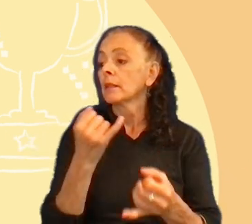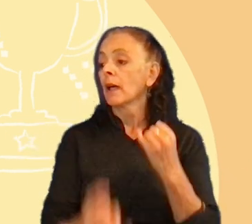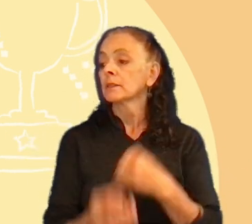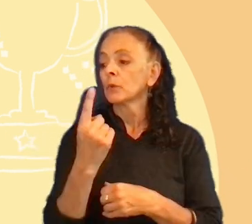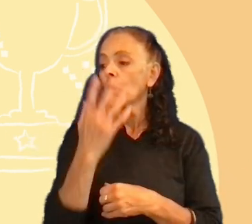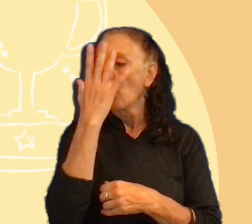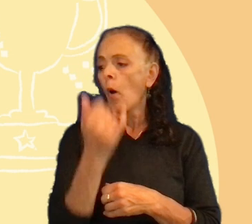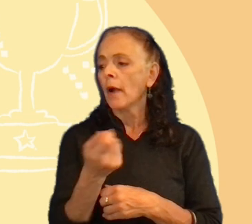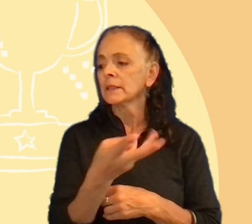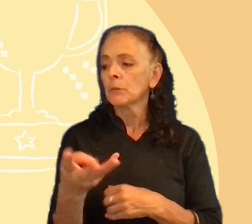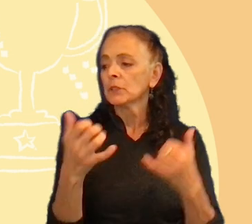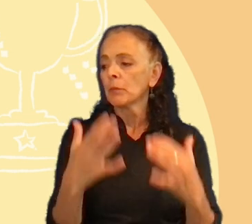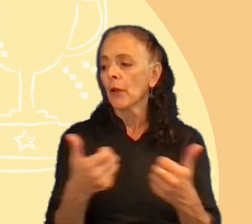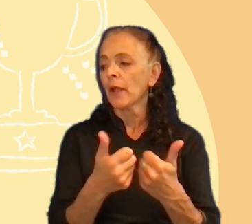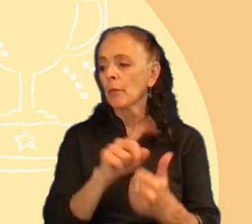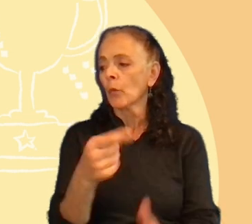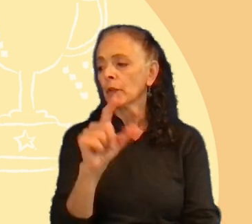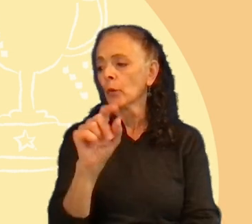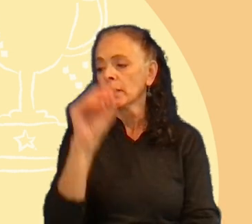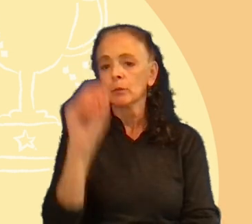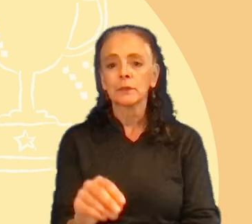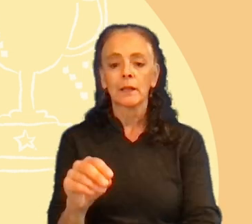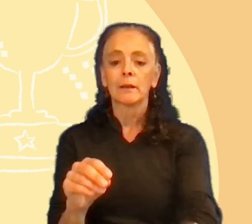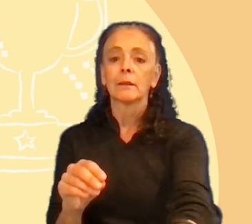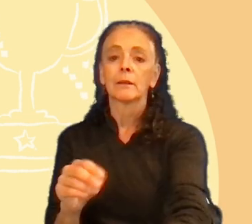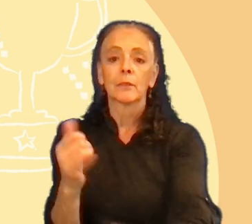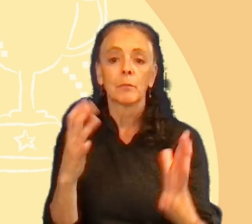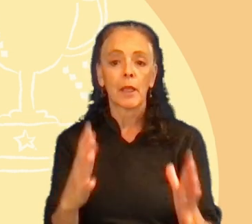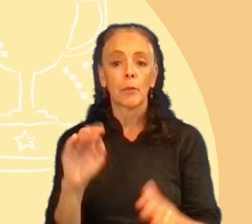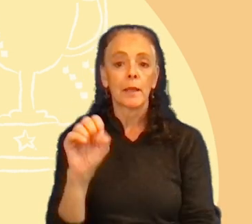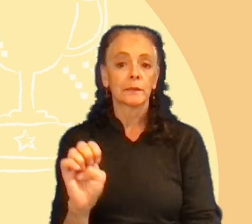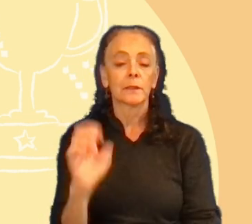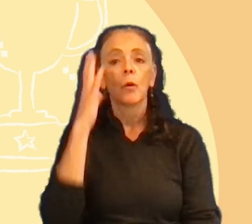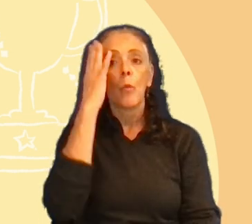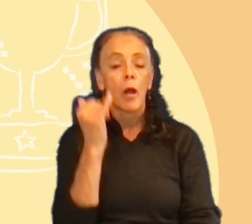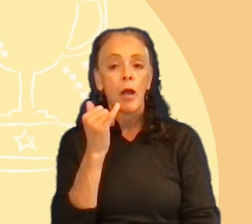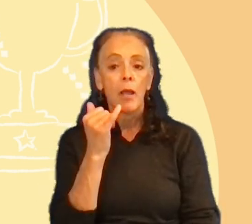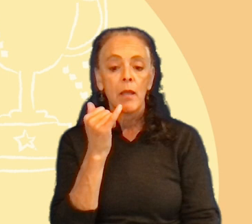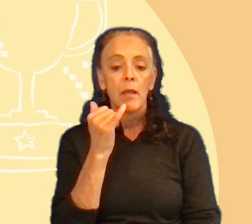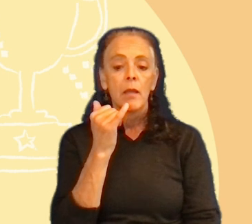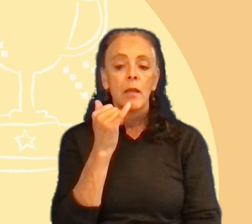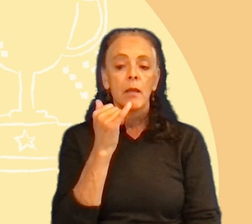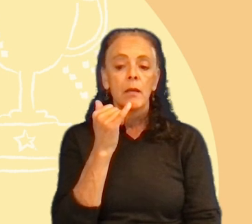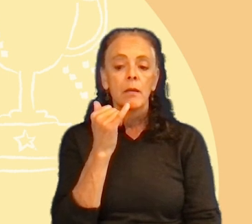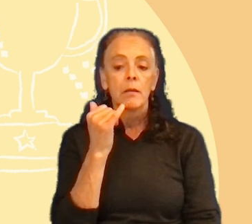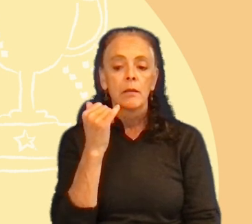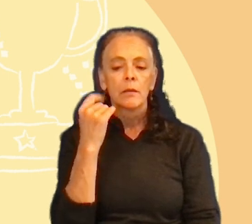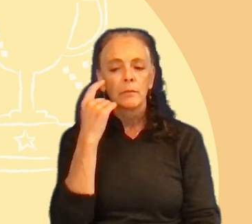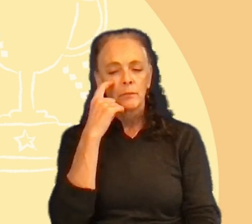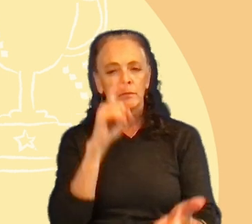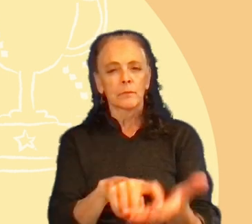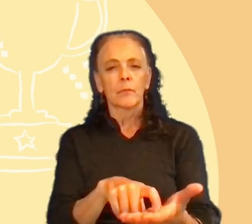why is multiplayer gaming only 20% of the player base? We, what we really detected, uh, was that, uh,